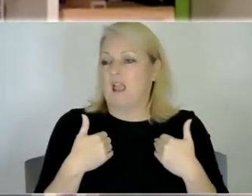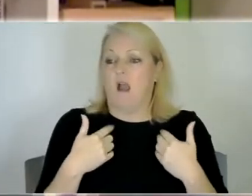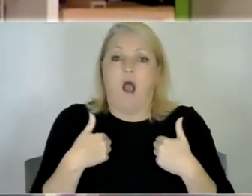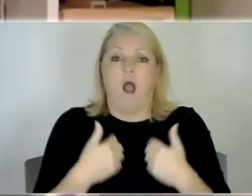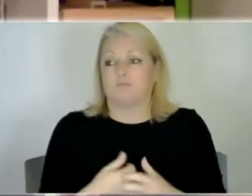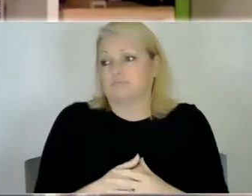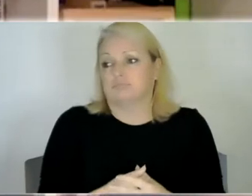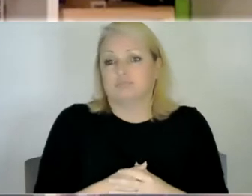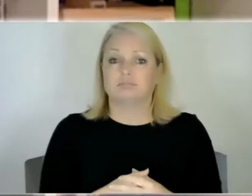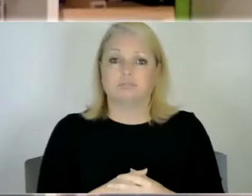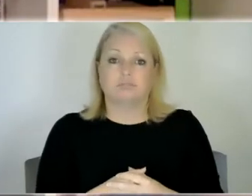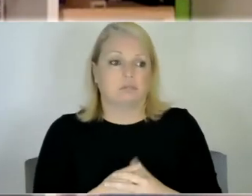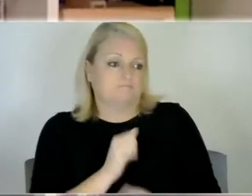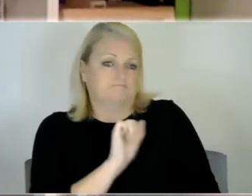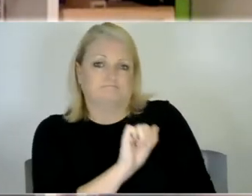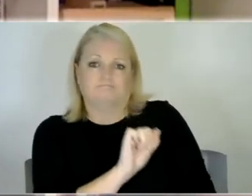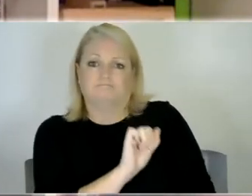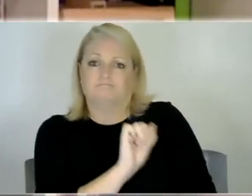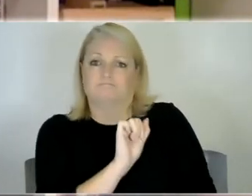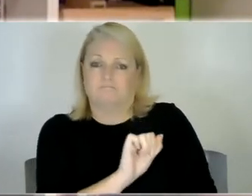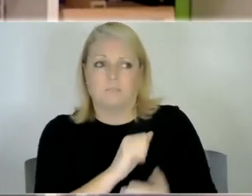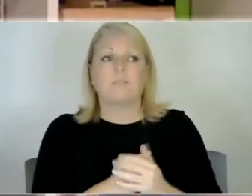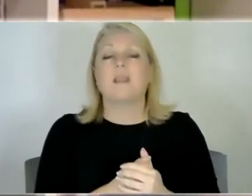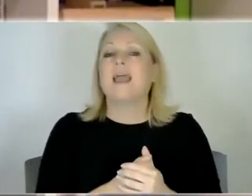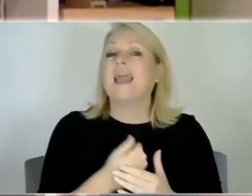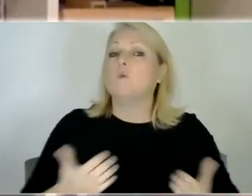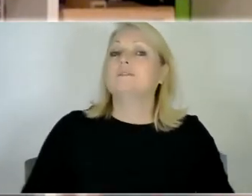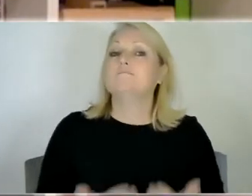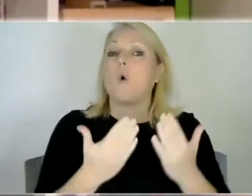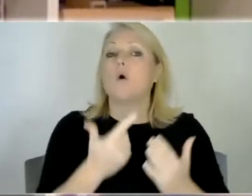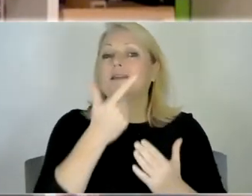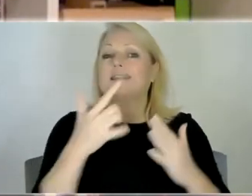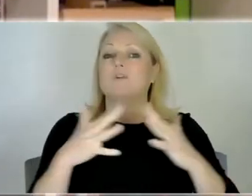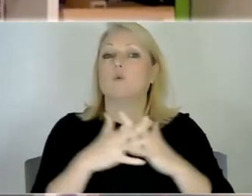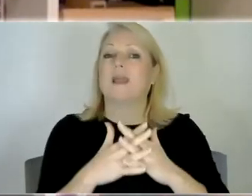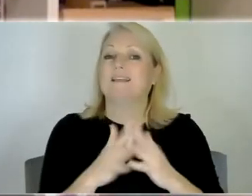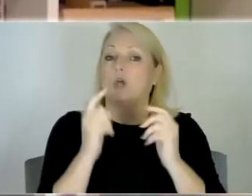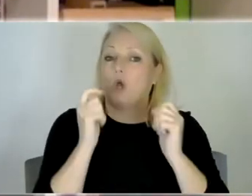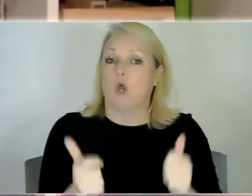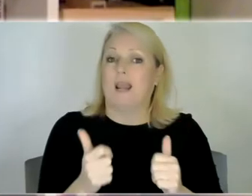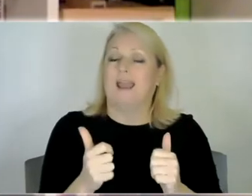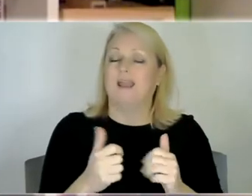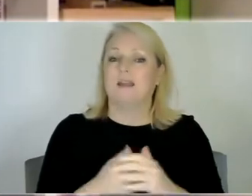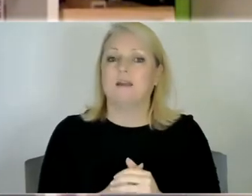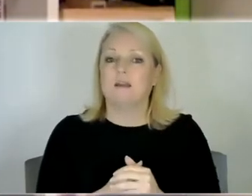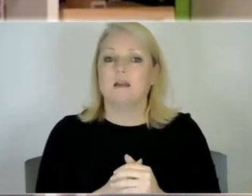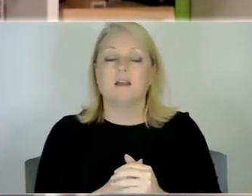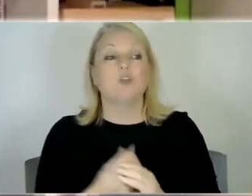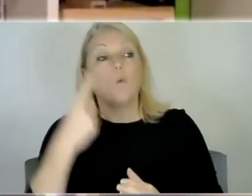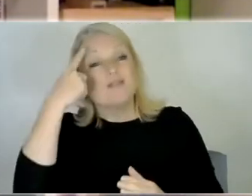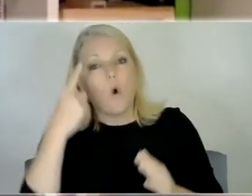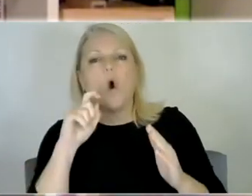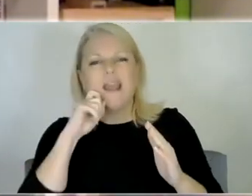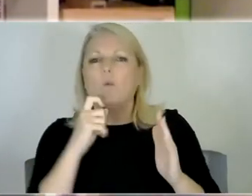he was about seven weeks premature so it was the you know he's going to catch up